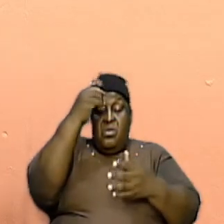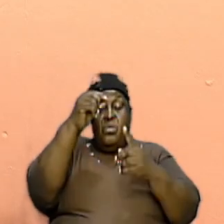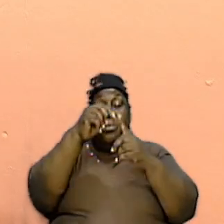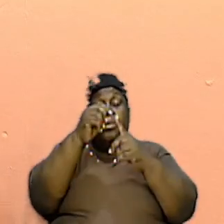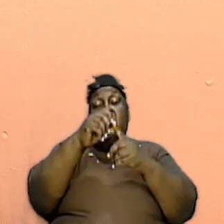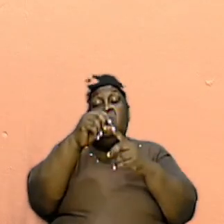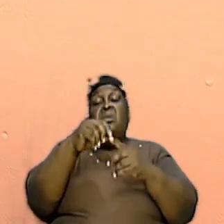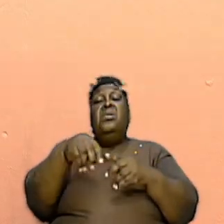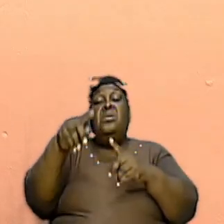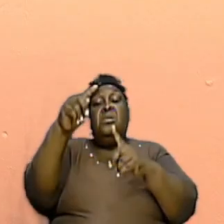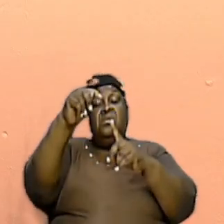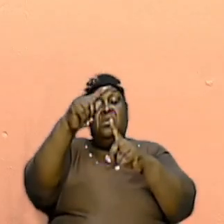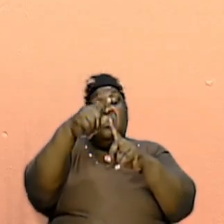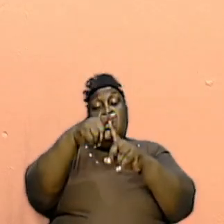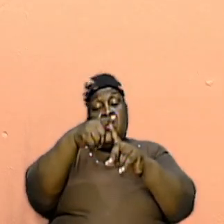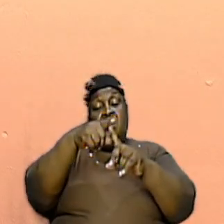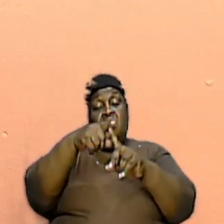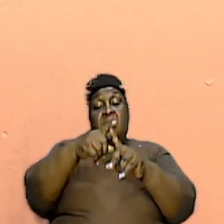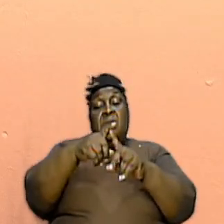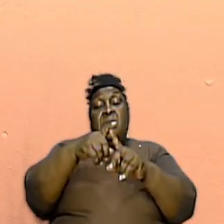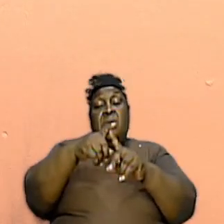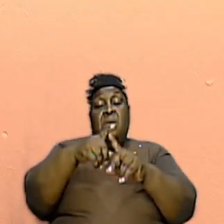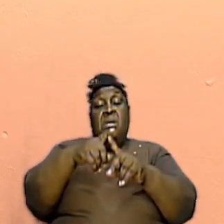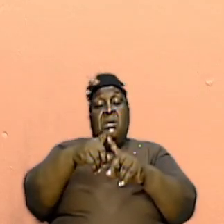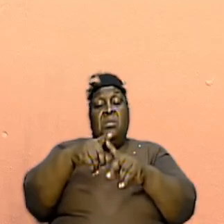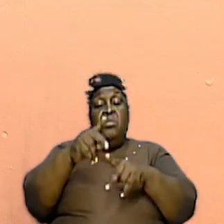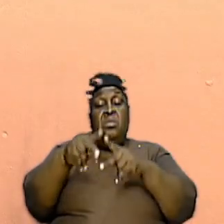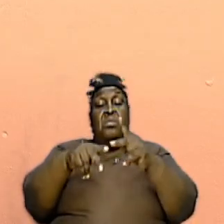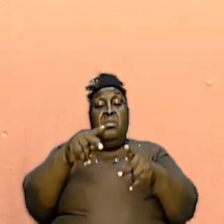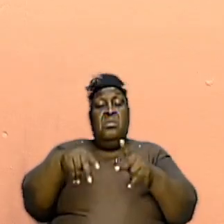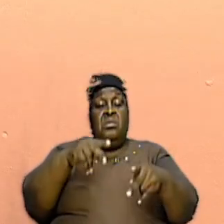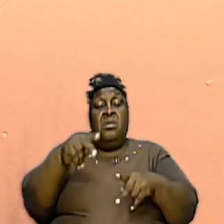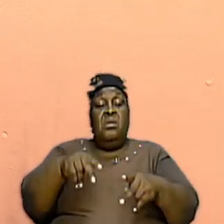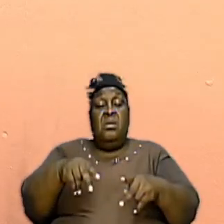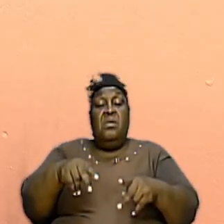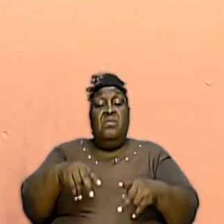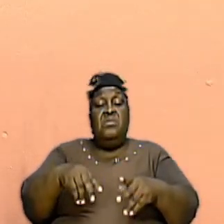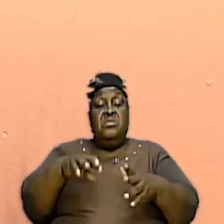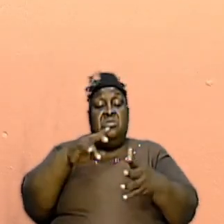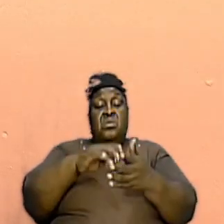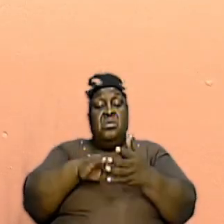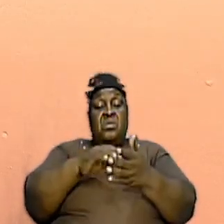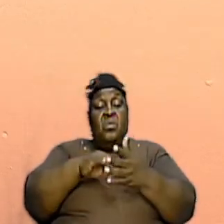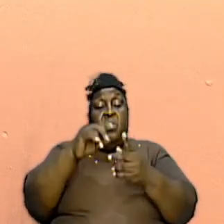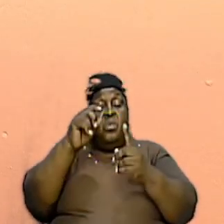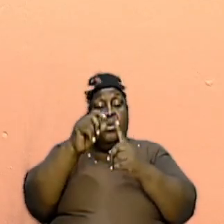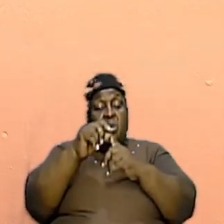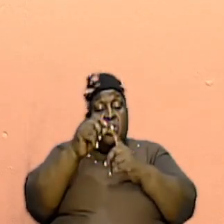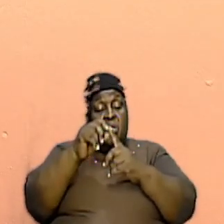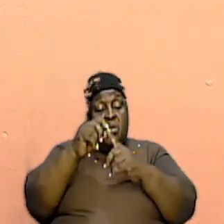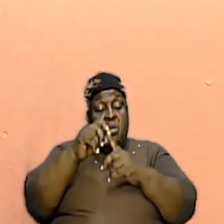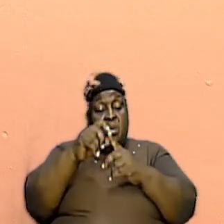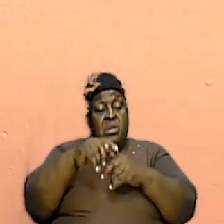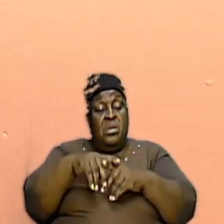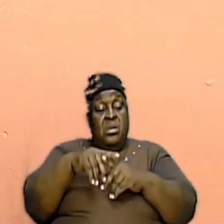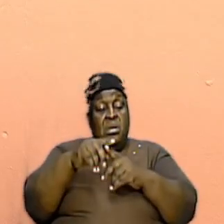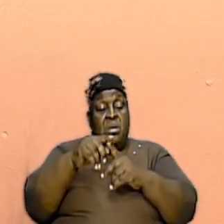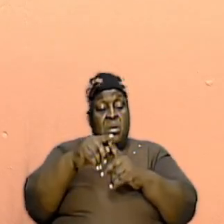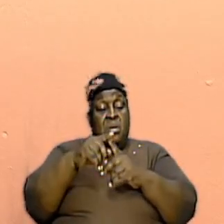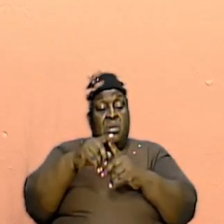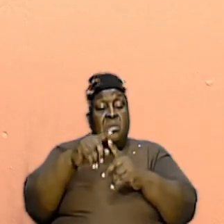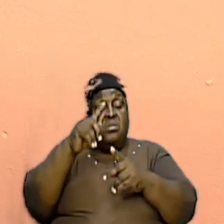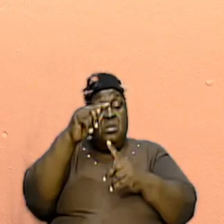followed the word as they executed in the tabernacle and they followed it to the T because they got strict